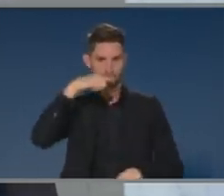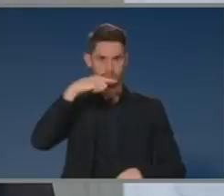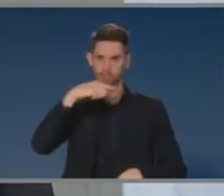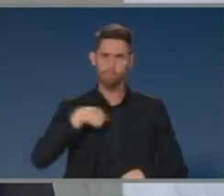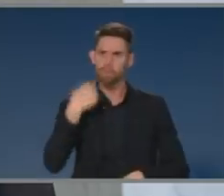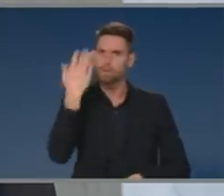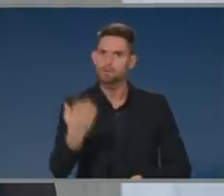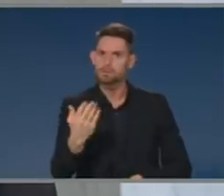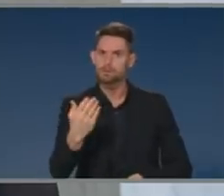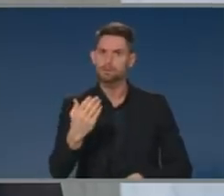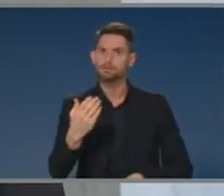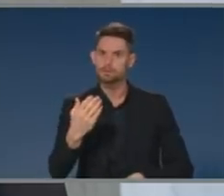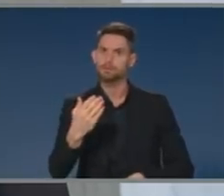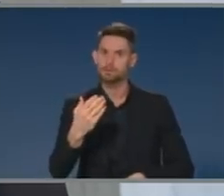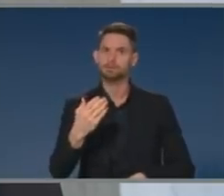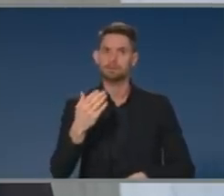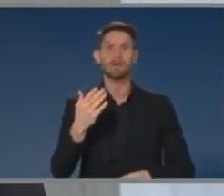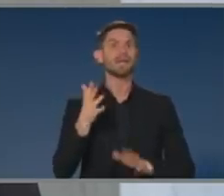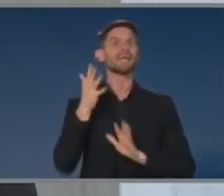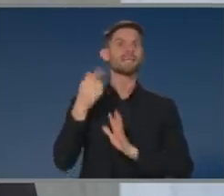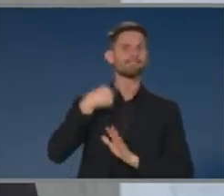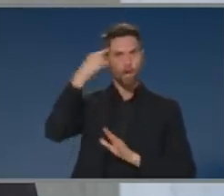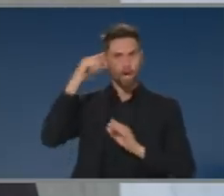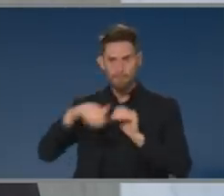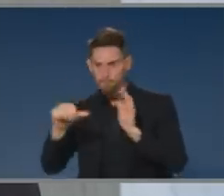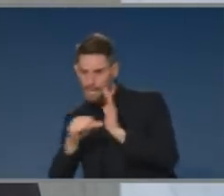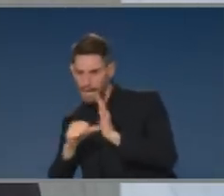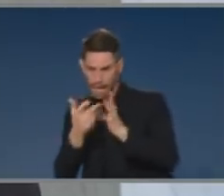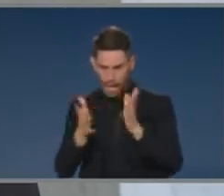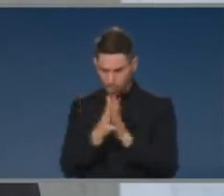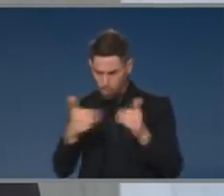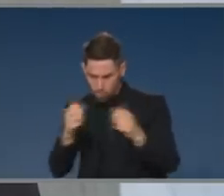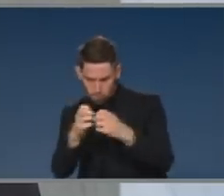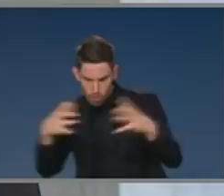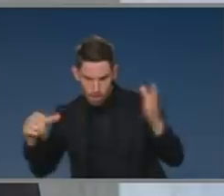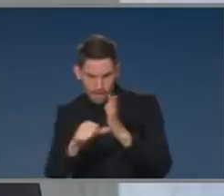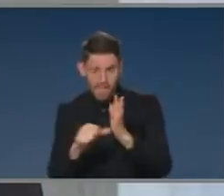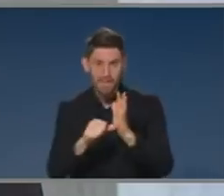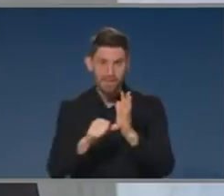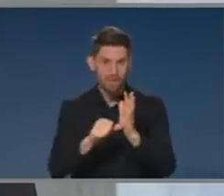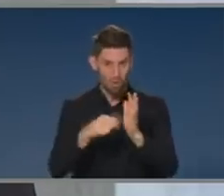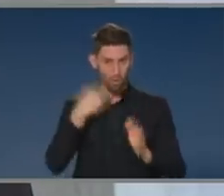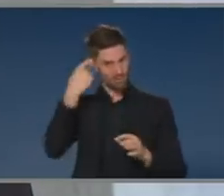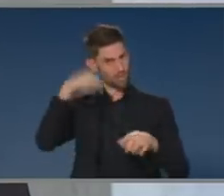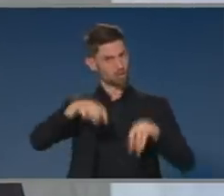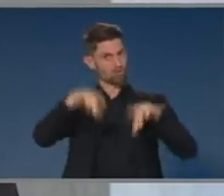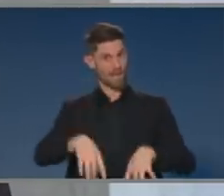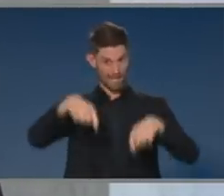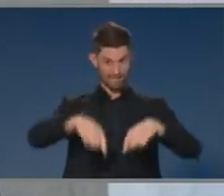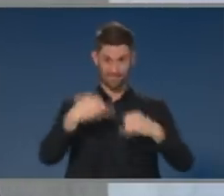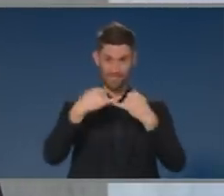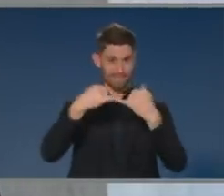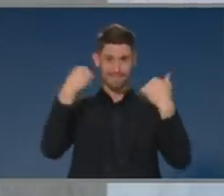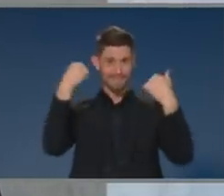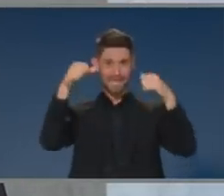when it comes to our economic opportunities. Australia is one of the most successful trading nations